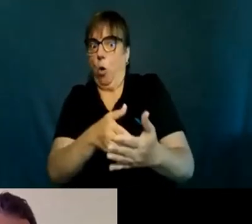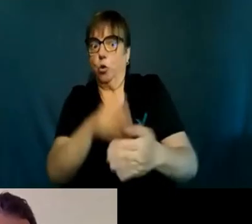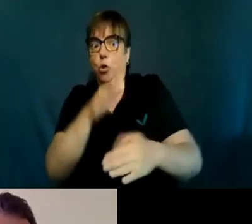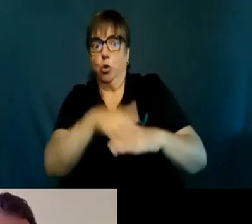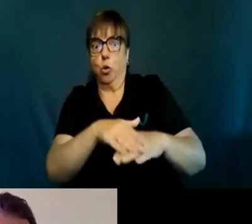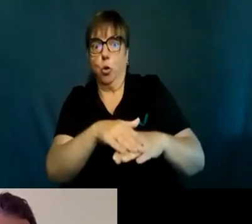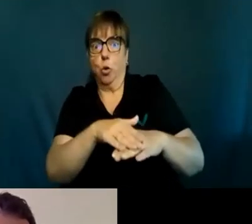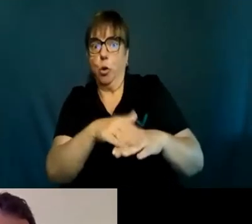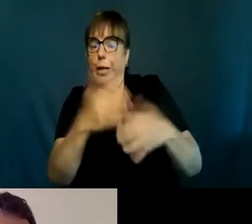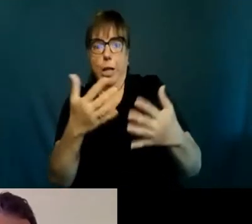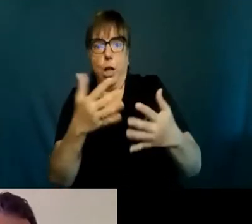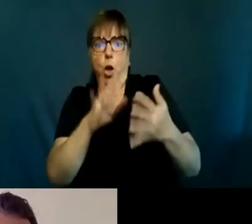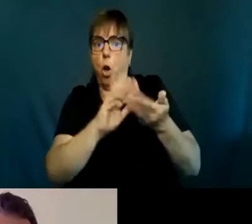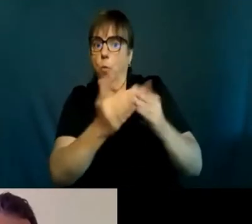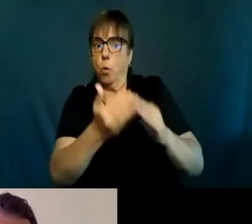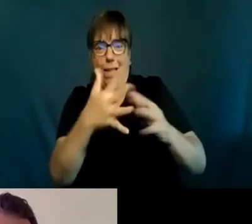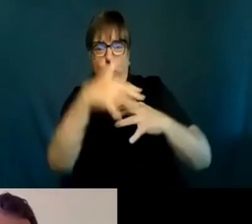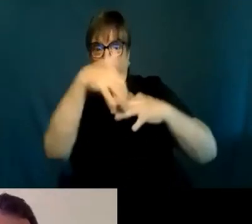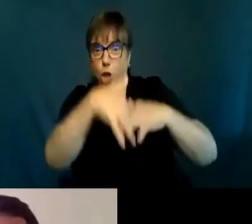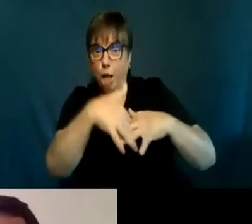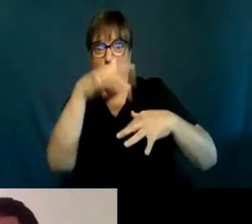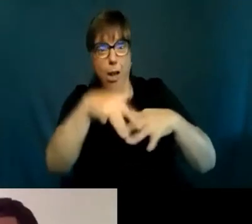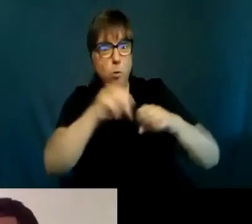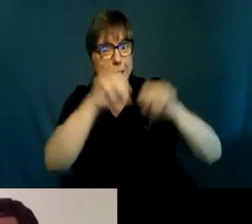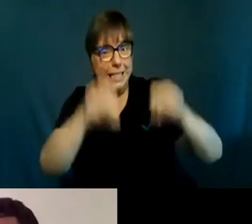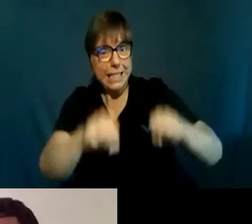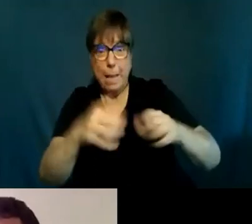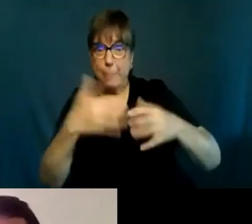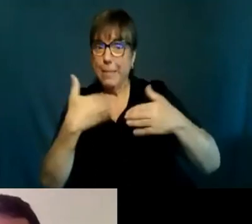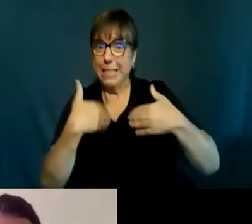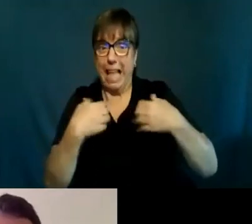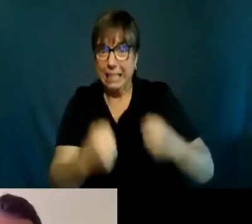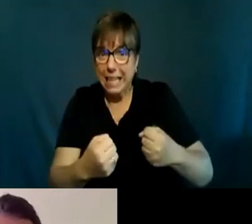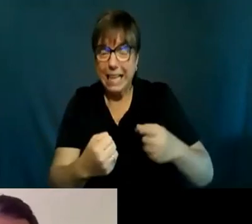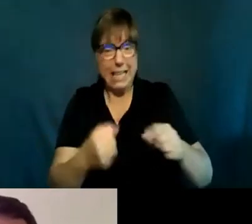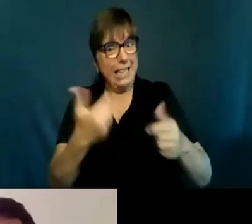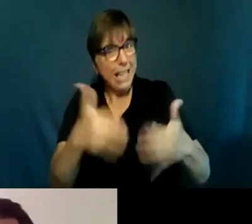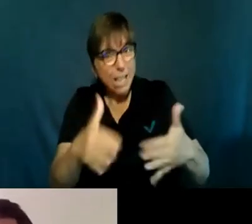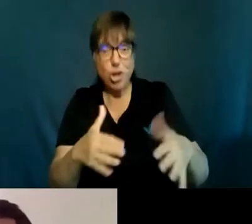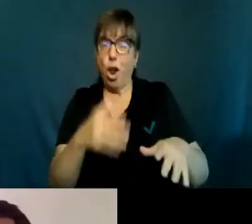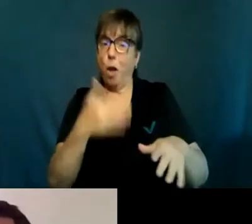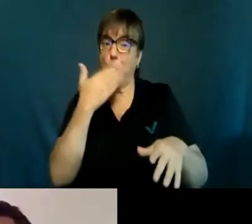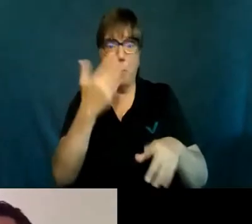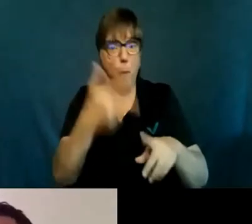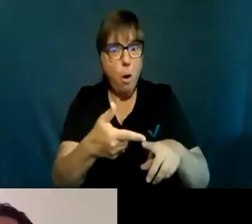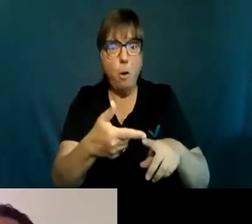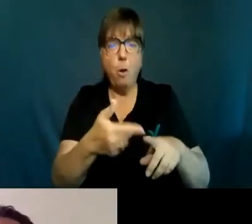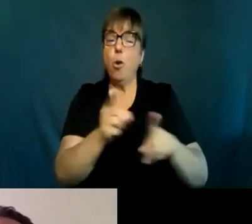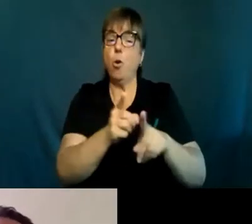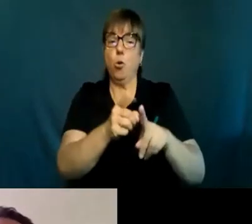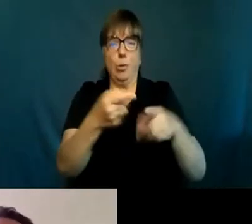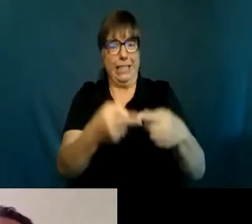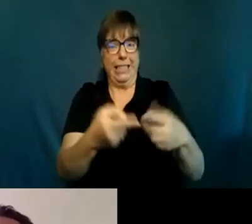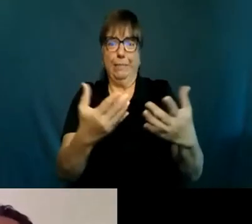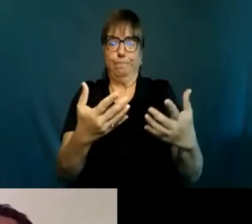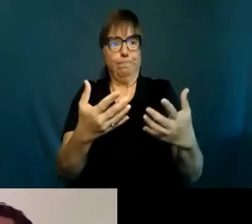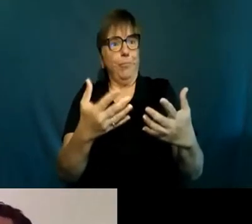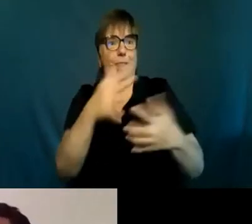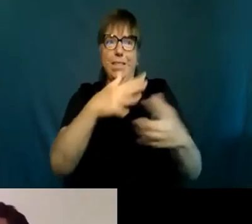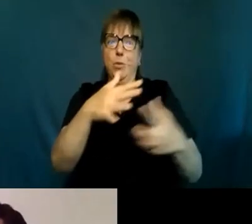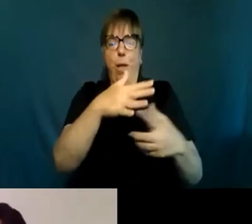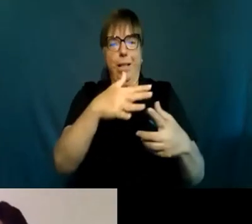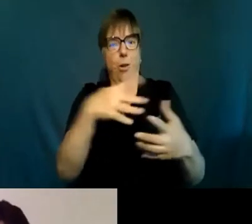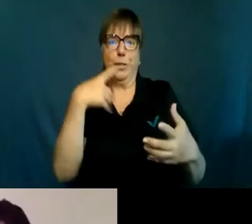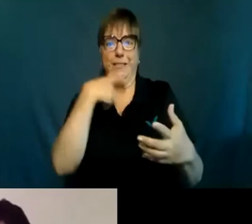health system already in crisis and of conditions of life dangerous in several communities. However, we are starting to learn